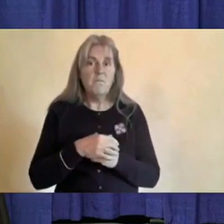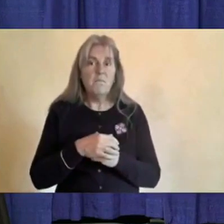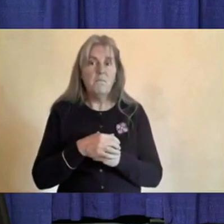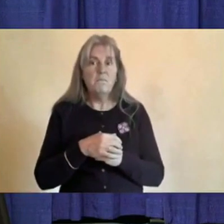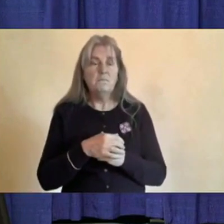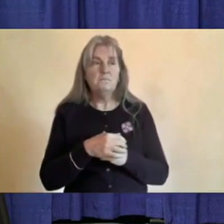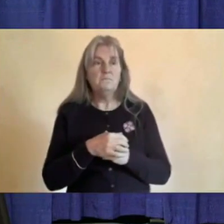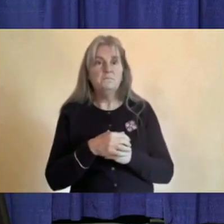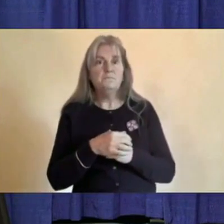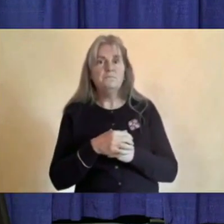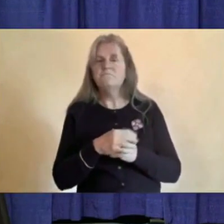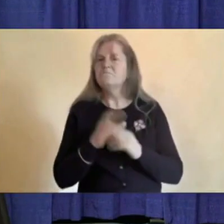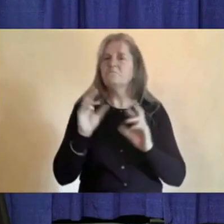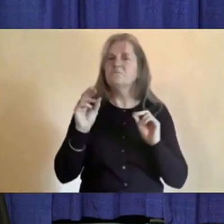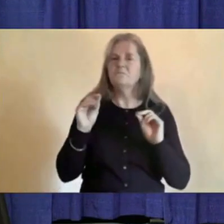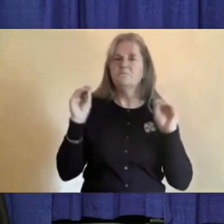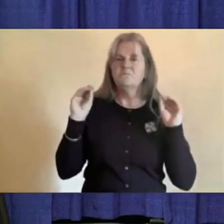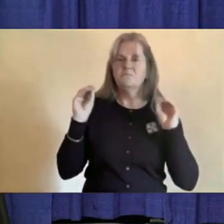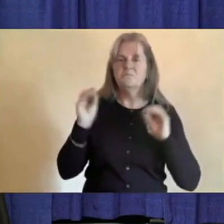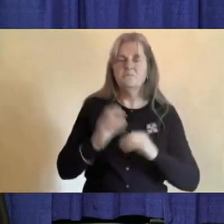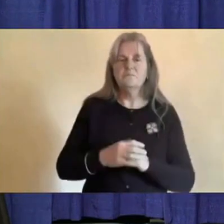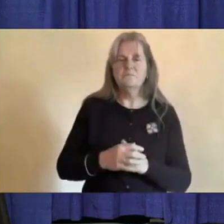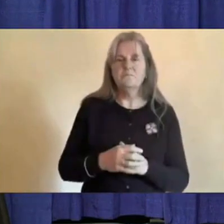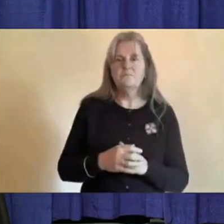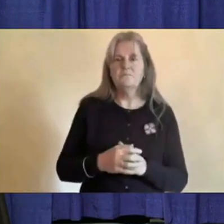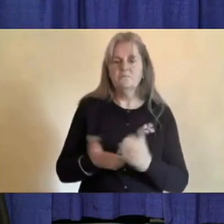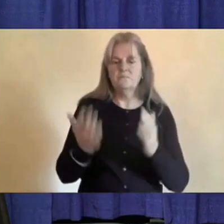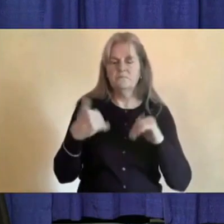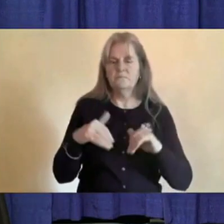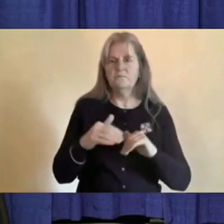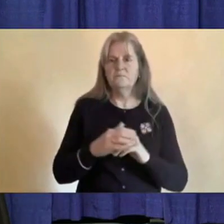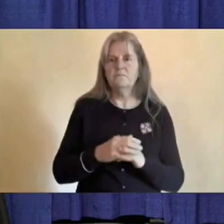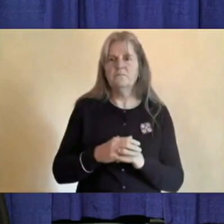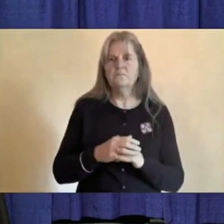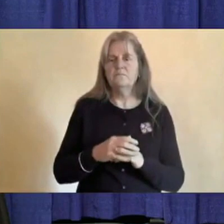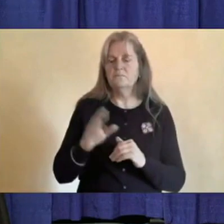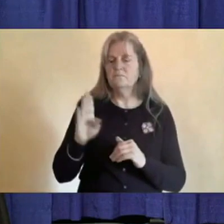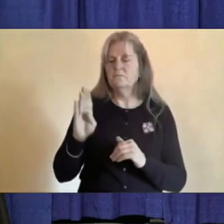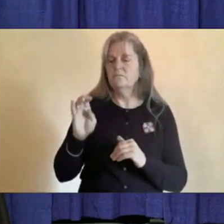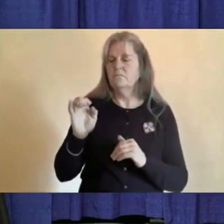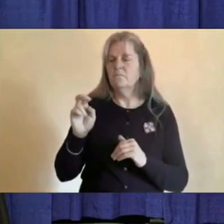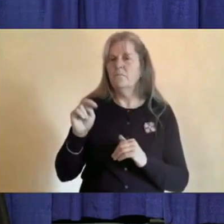Non, merci. Merci. We'll move now to Brenna, Canadian Press.